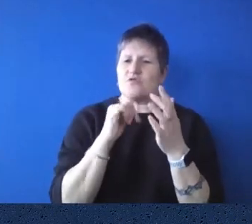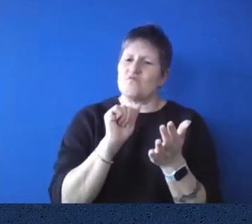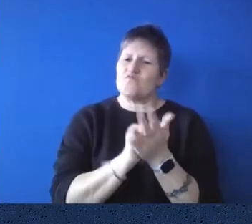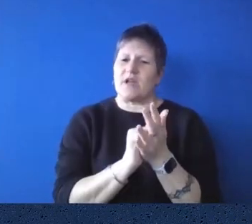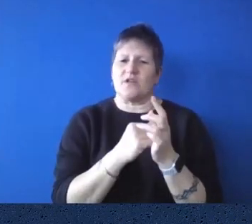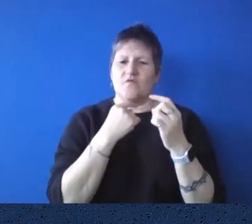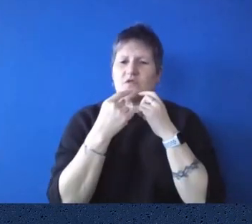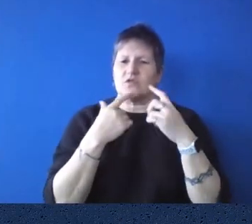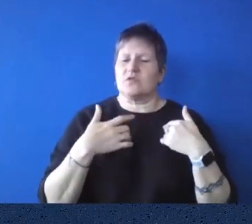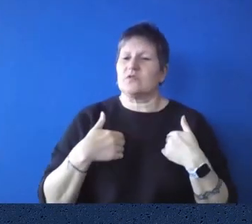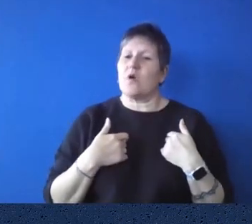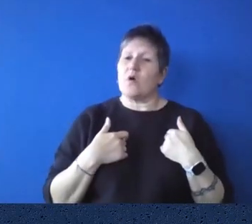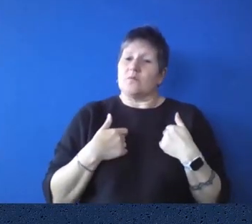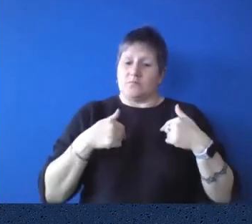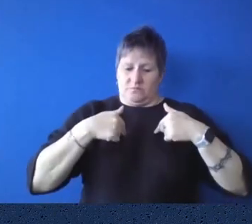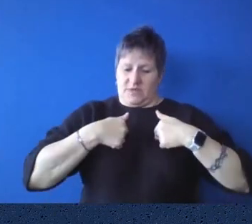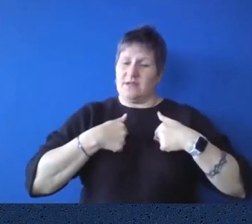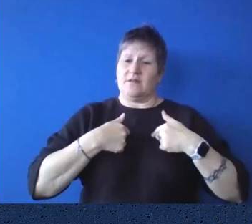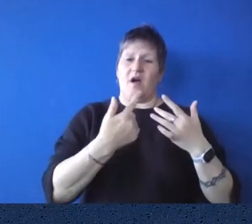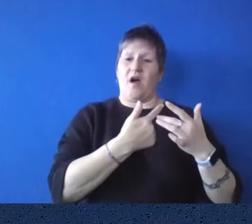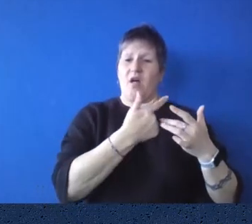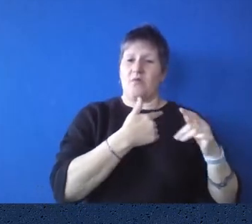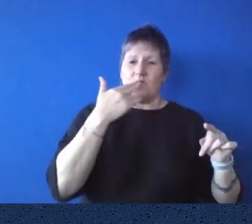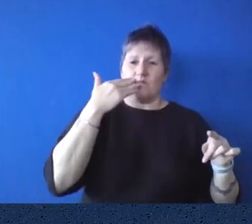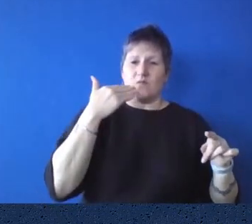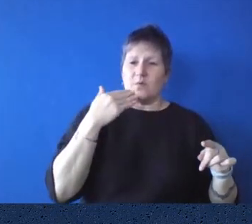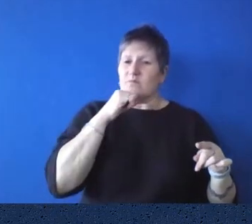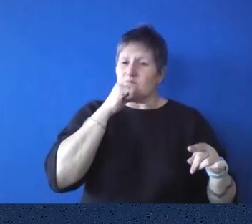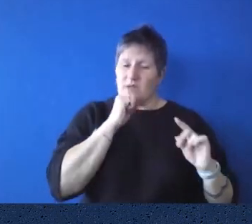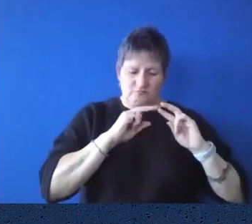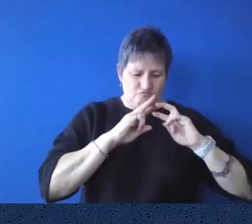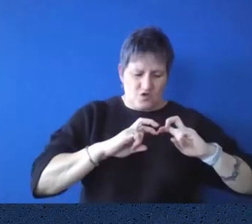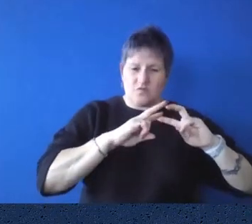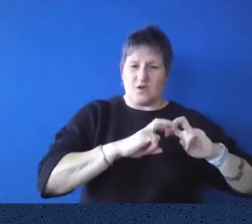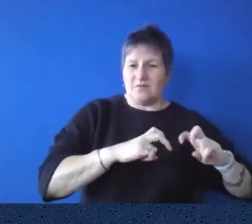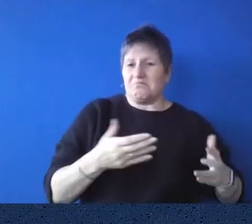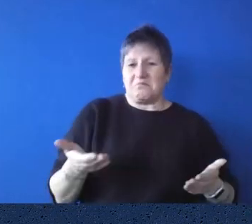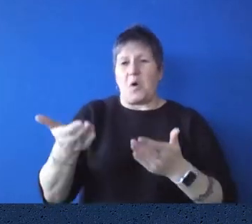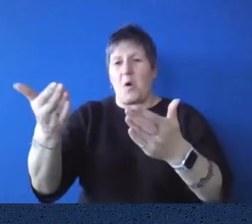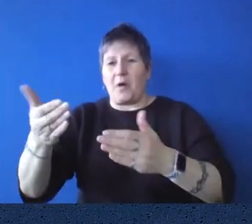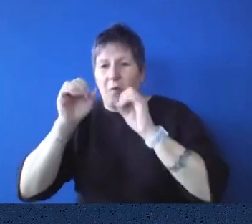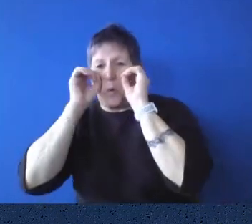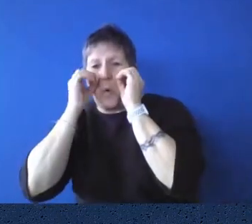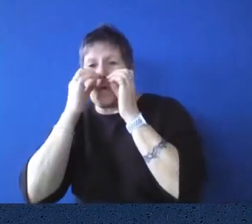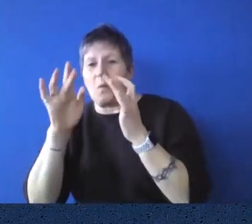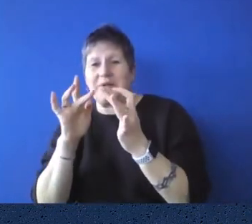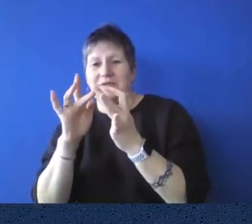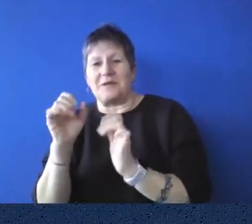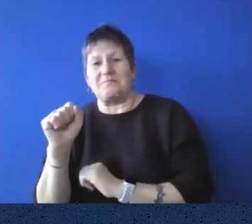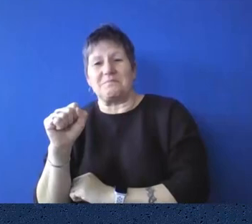researchers come together. Um, you can read whatever you like on Google or the internet or whatever, but